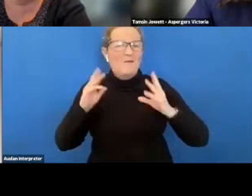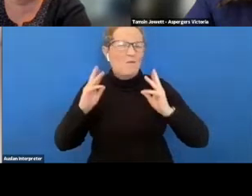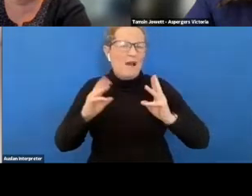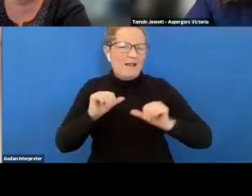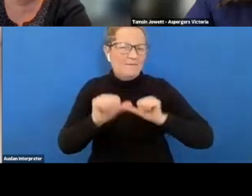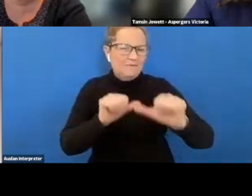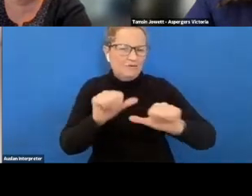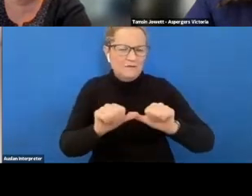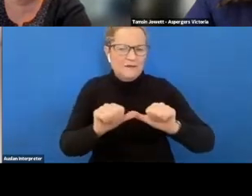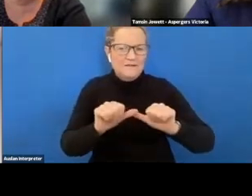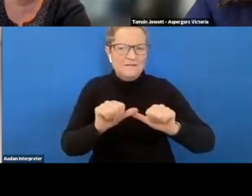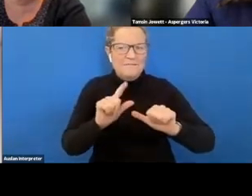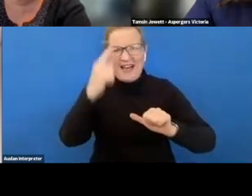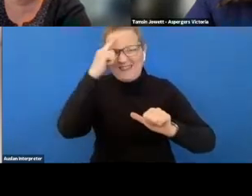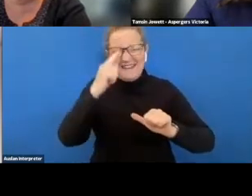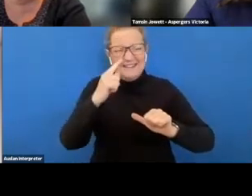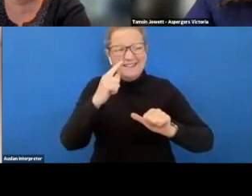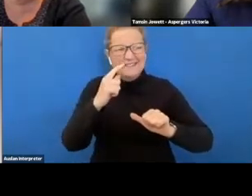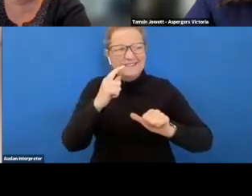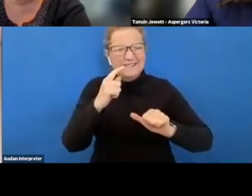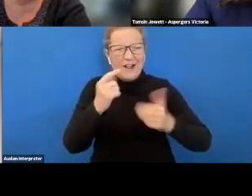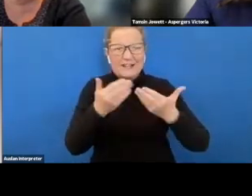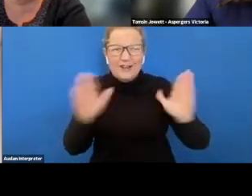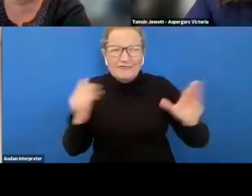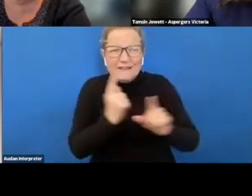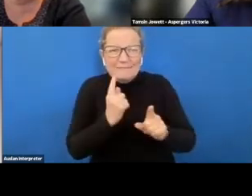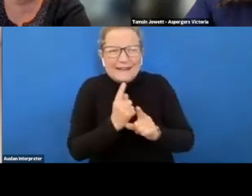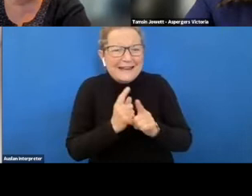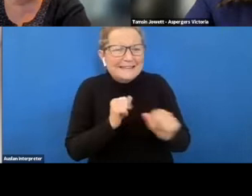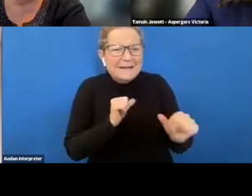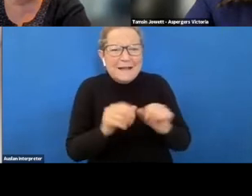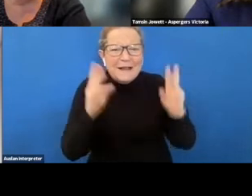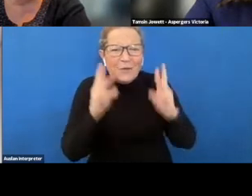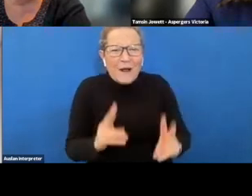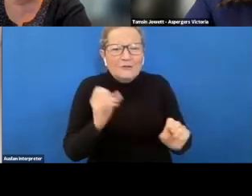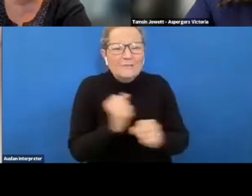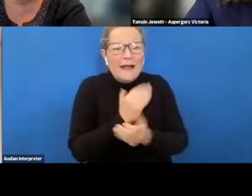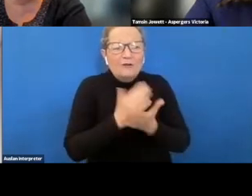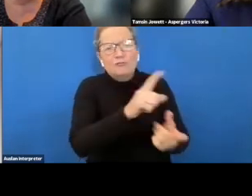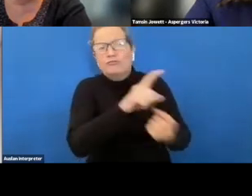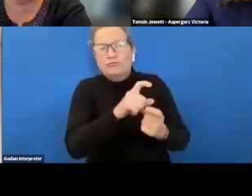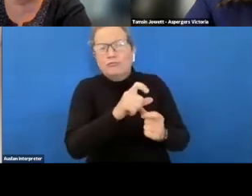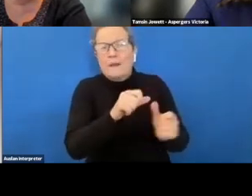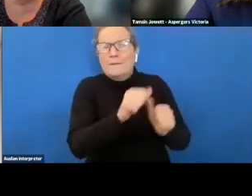but i think just in general it's a better way to make sure you're getting the best employee um